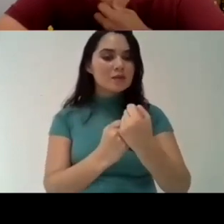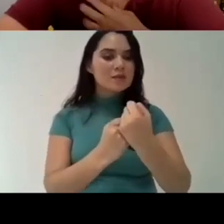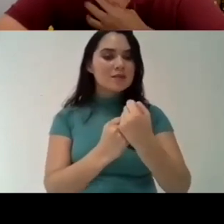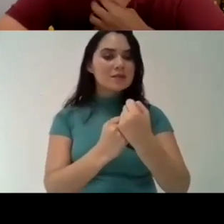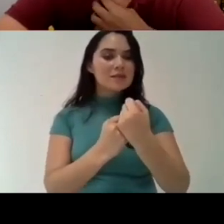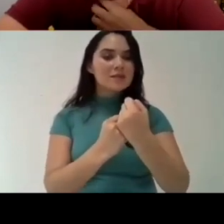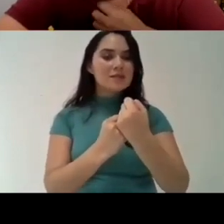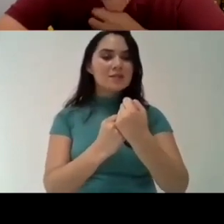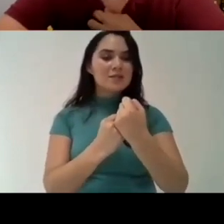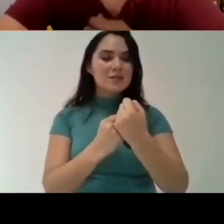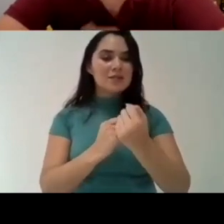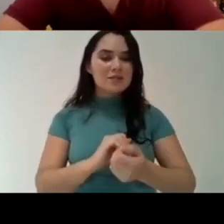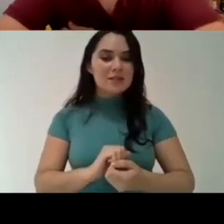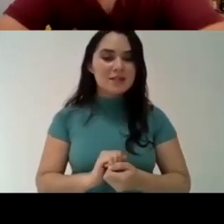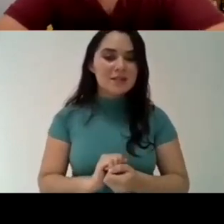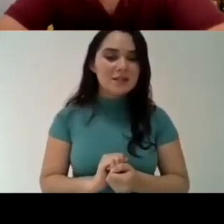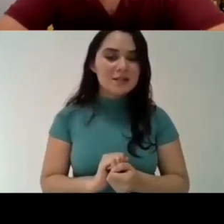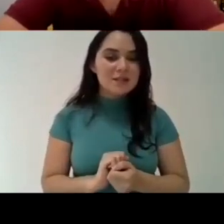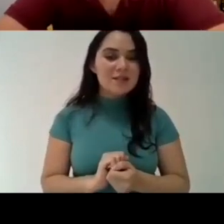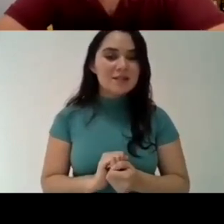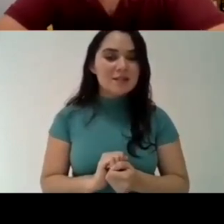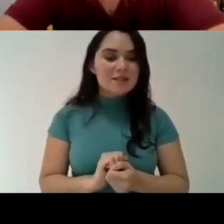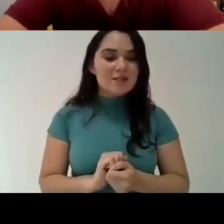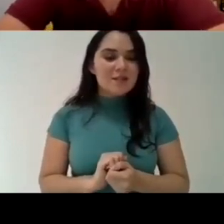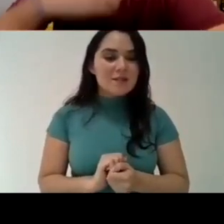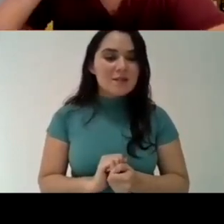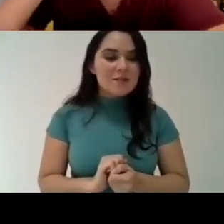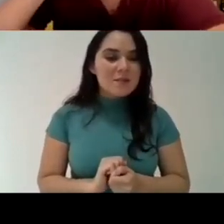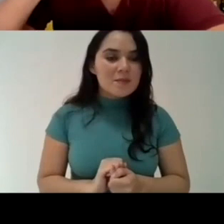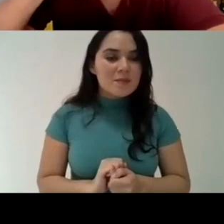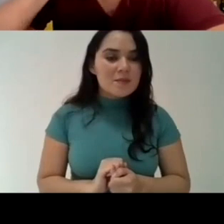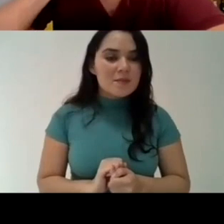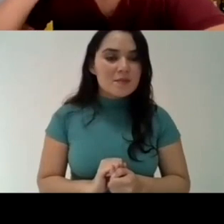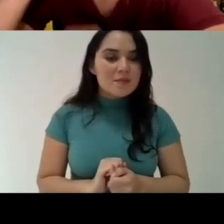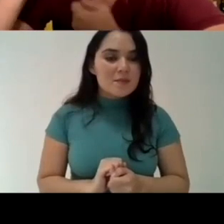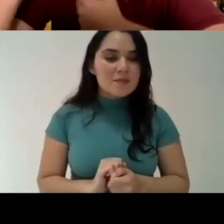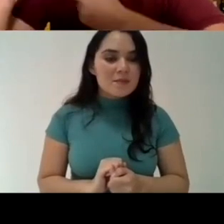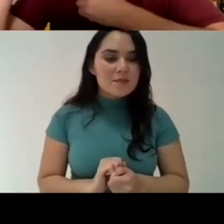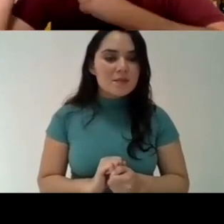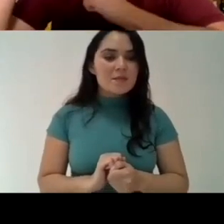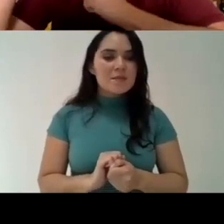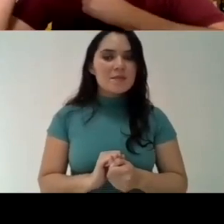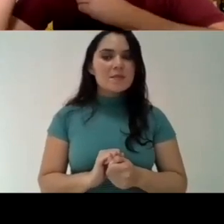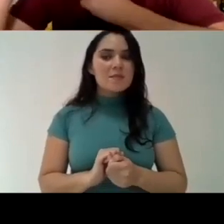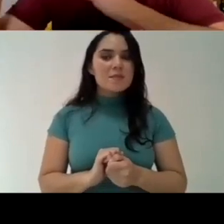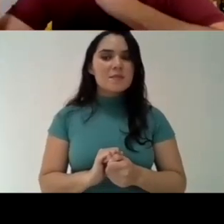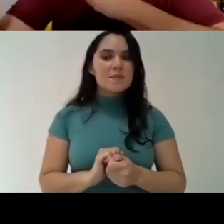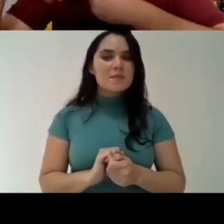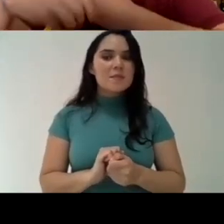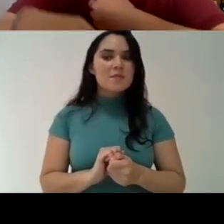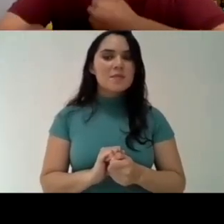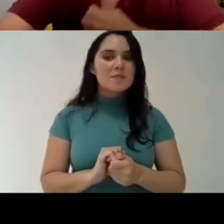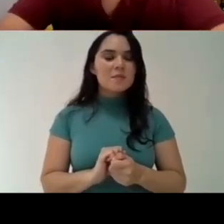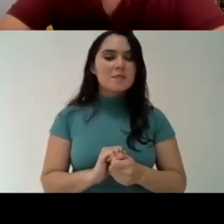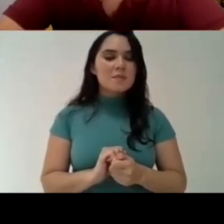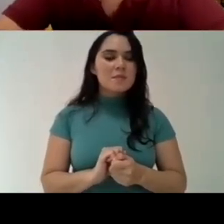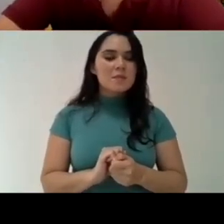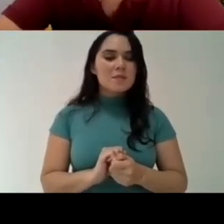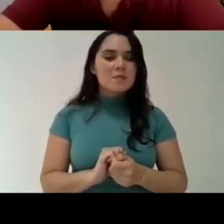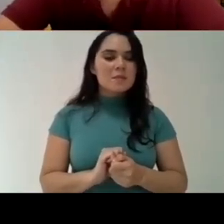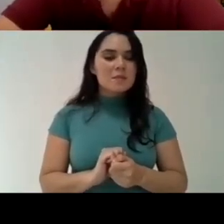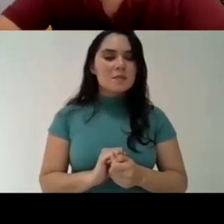so um we have the university as part of this uh